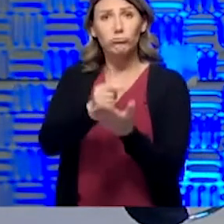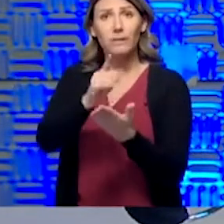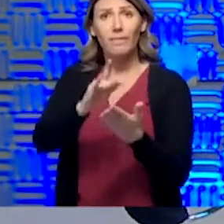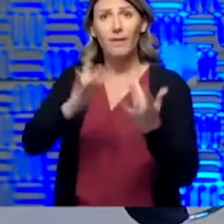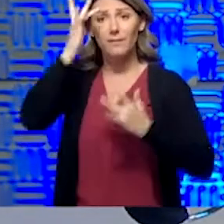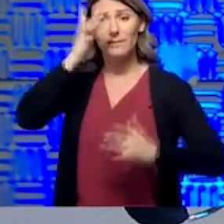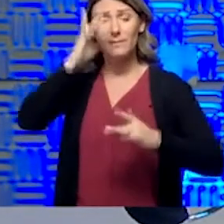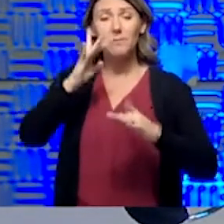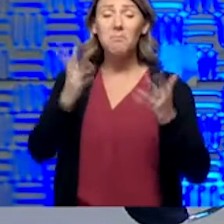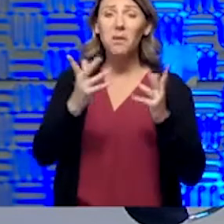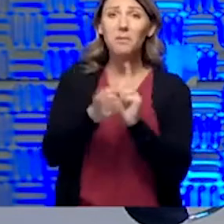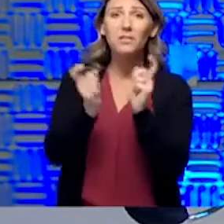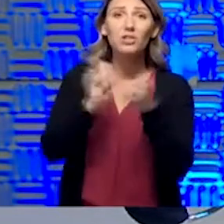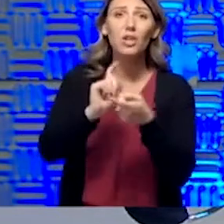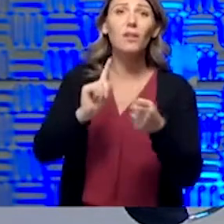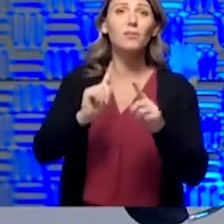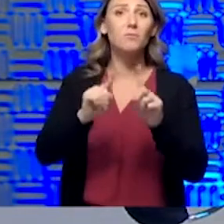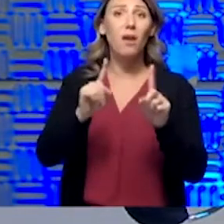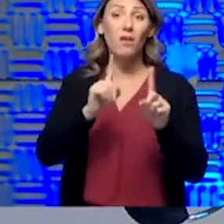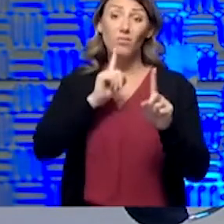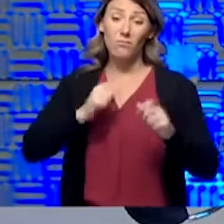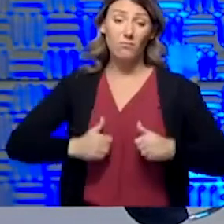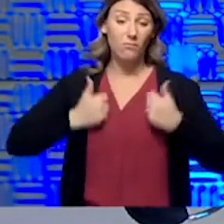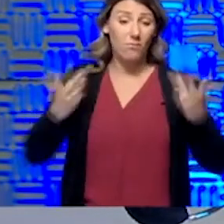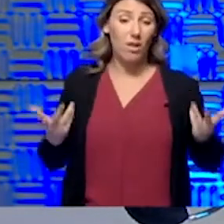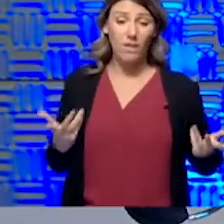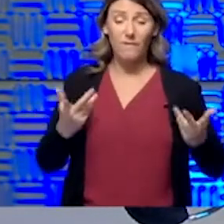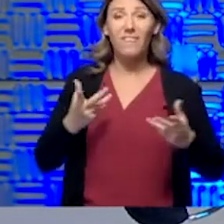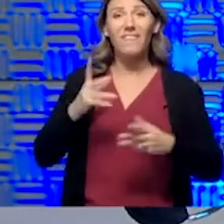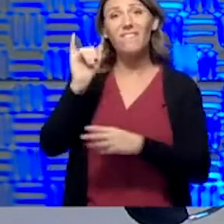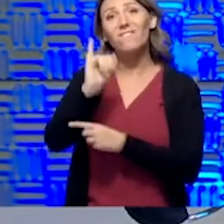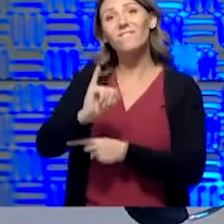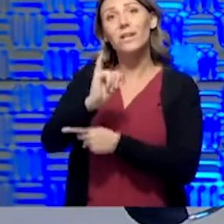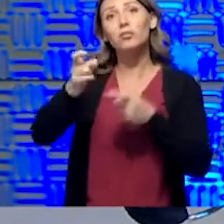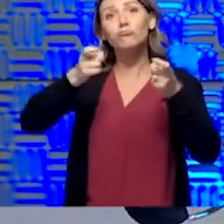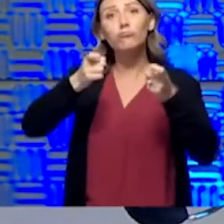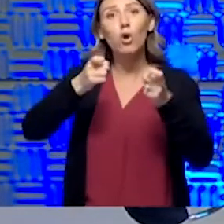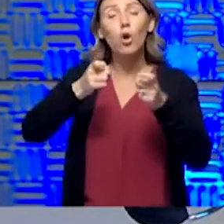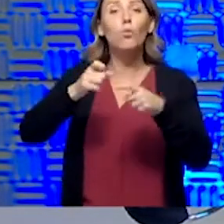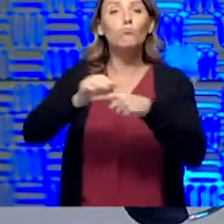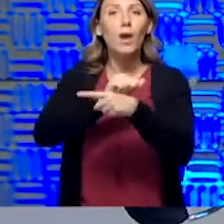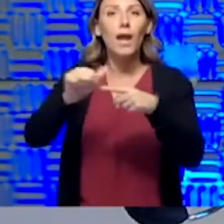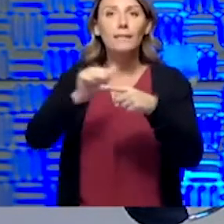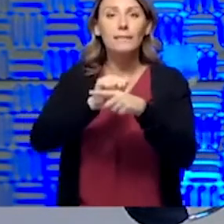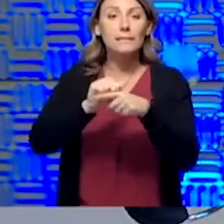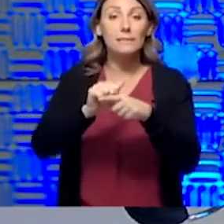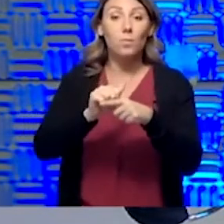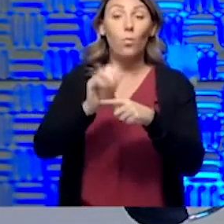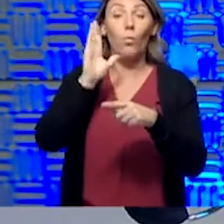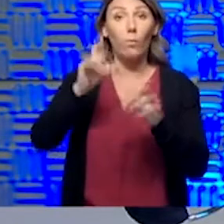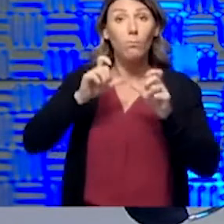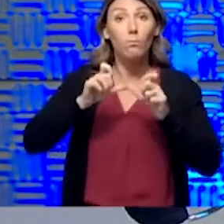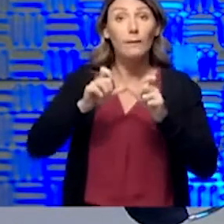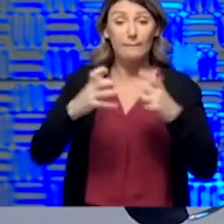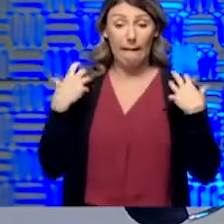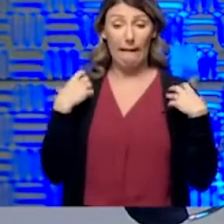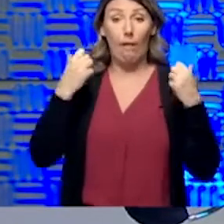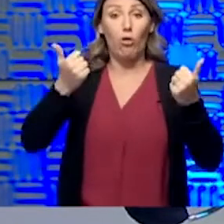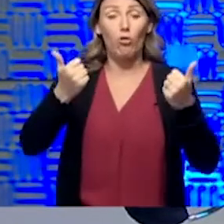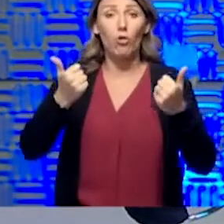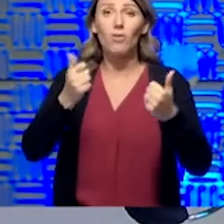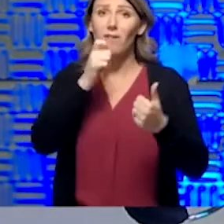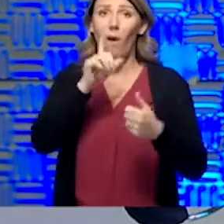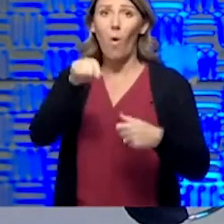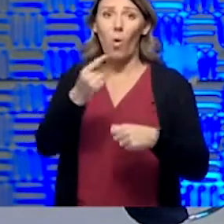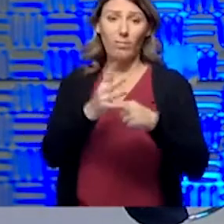little bit. But the reality is that these infection control practices will help you stay healthier, not just against coronavirus, but against